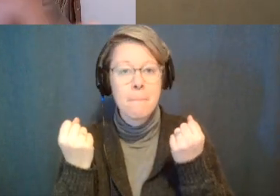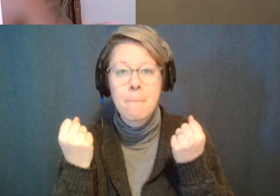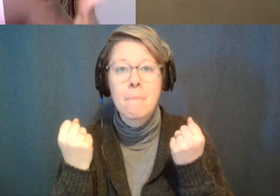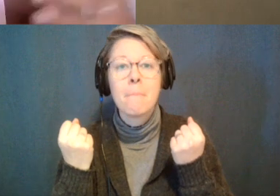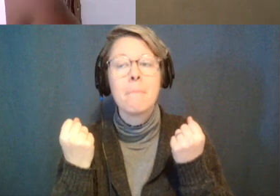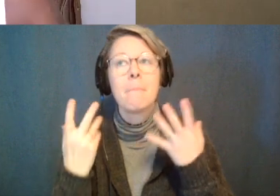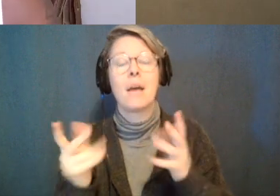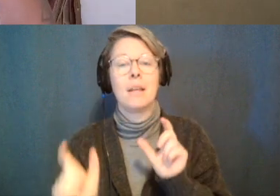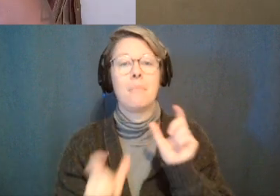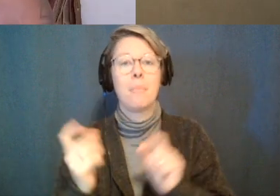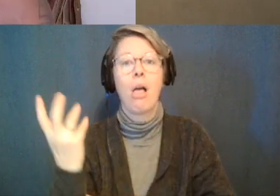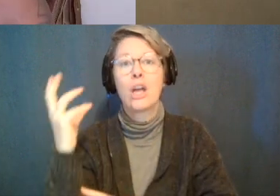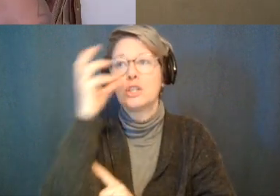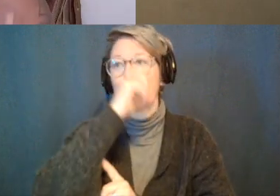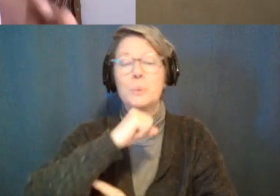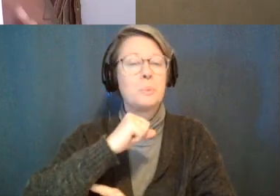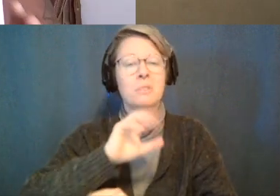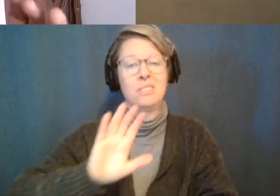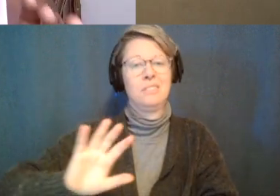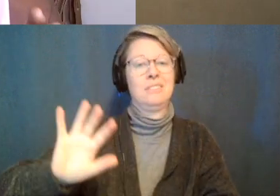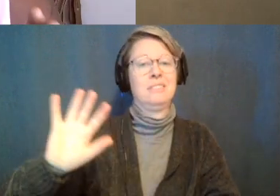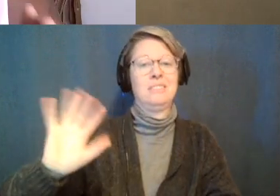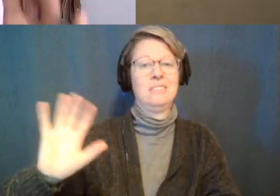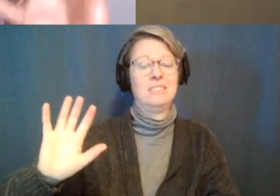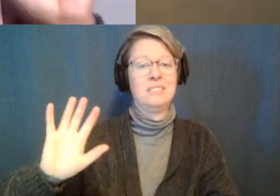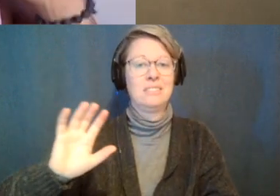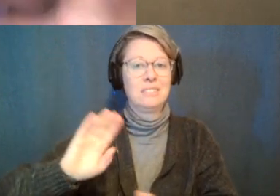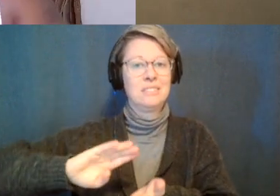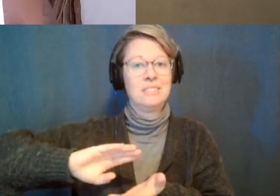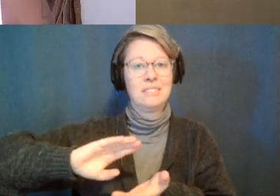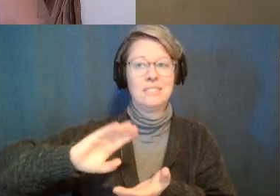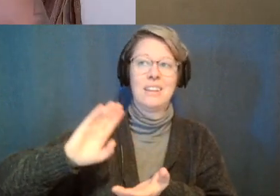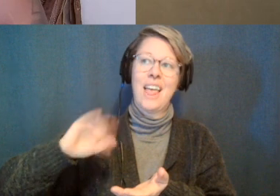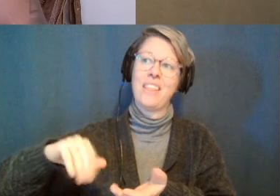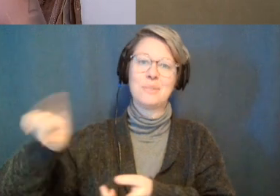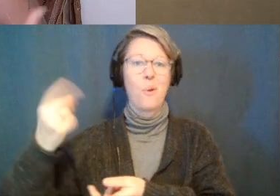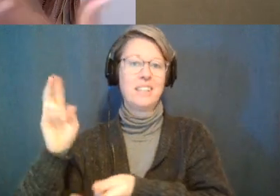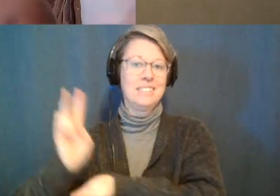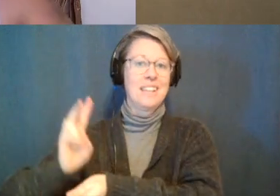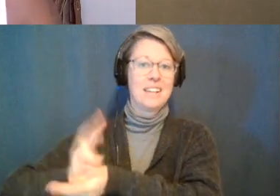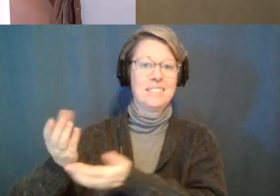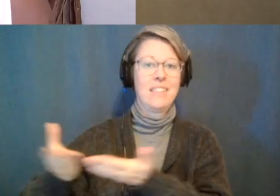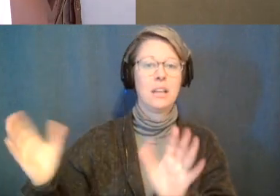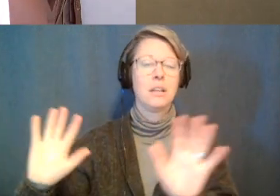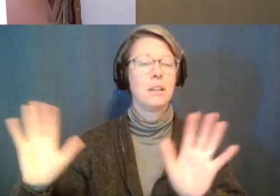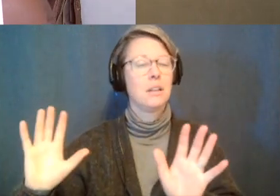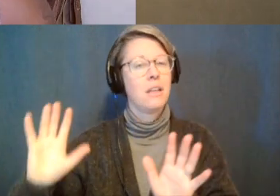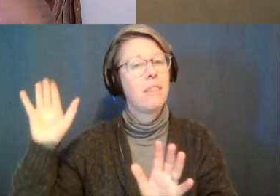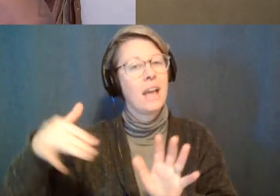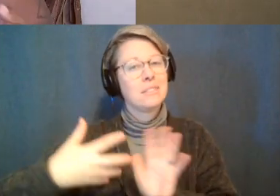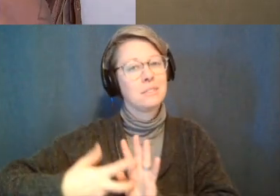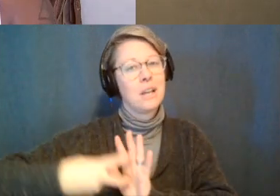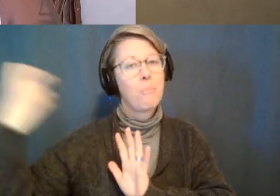that's happening around and this is a very important discussion that i'm sure me and chris will get back to later in time for the appropriation and other things